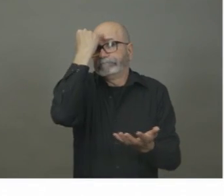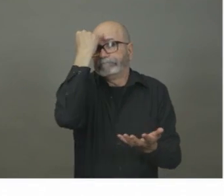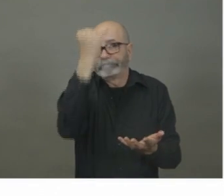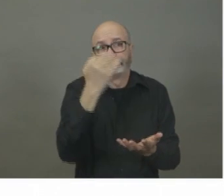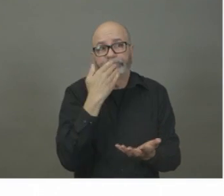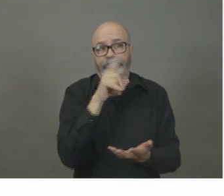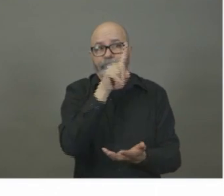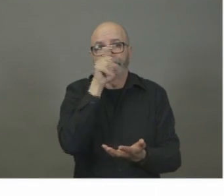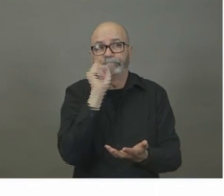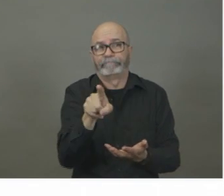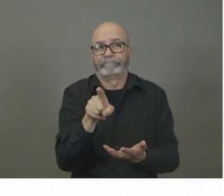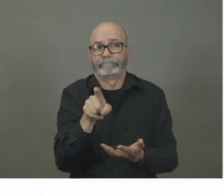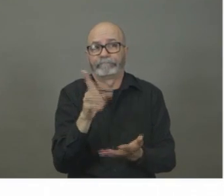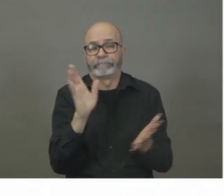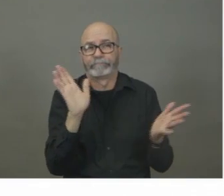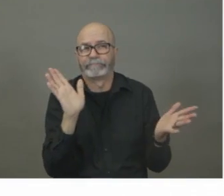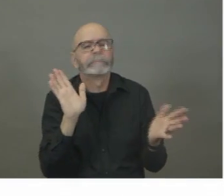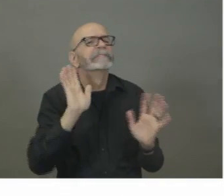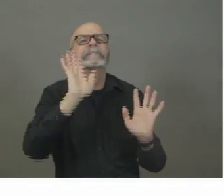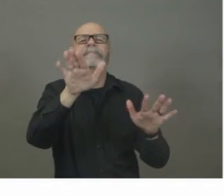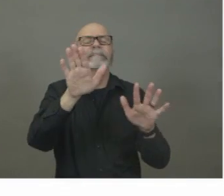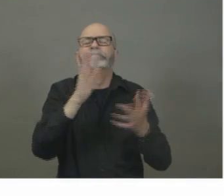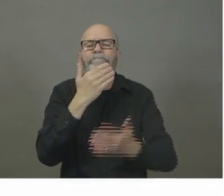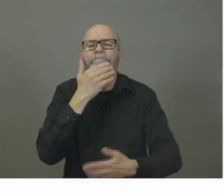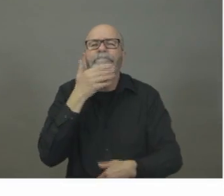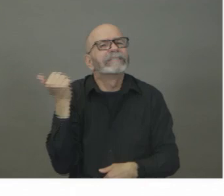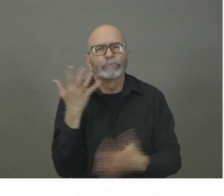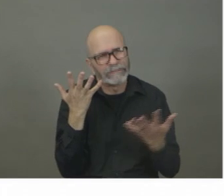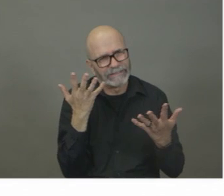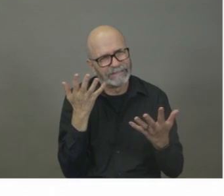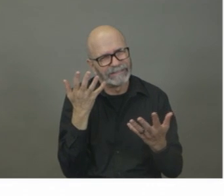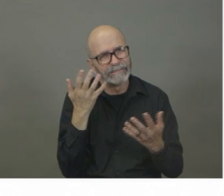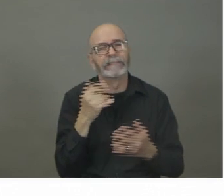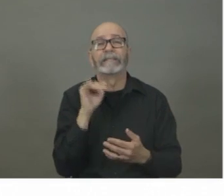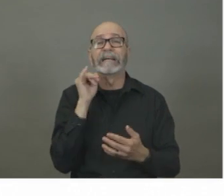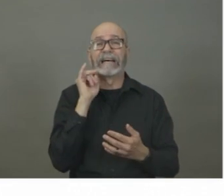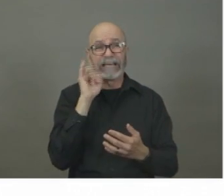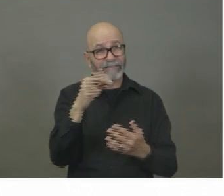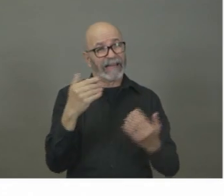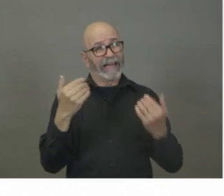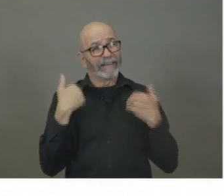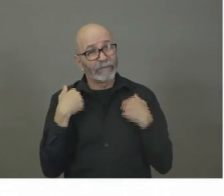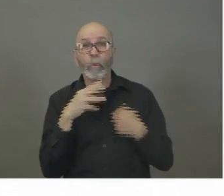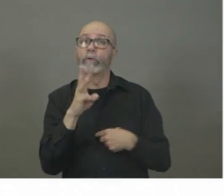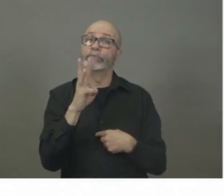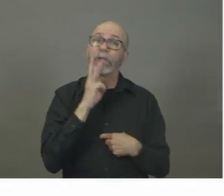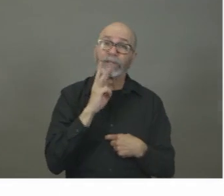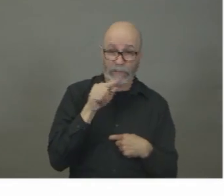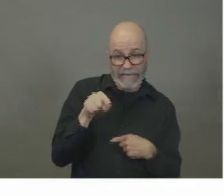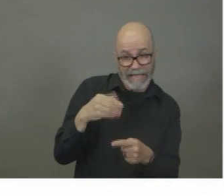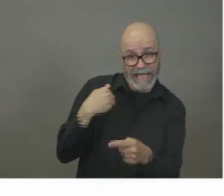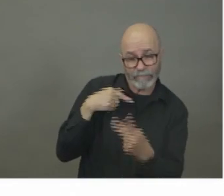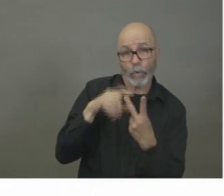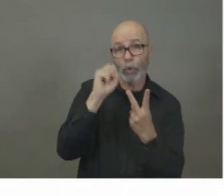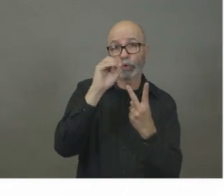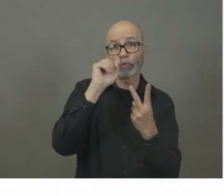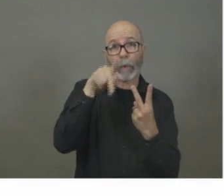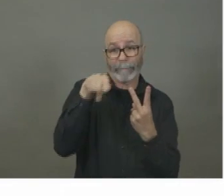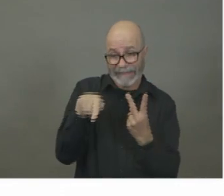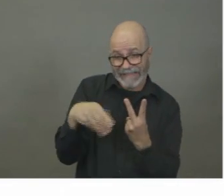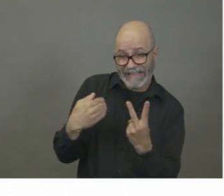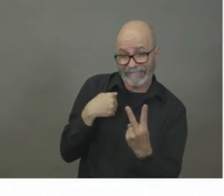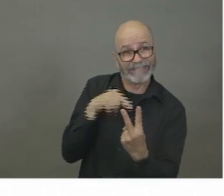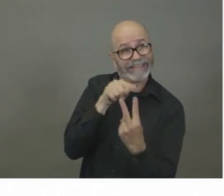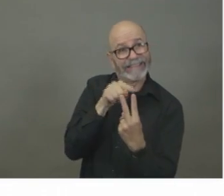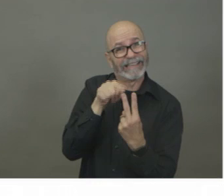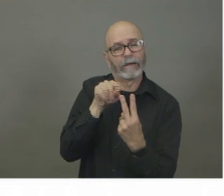the preferred approach, that if you have access to it, is, is water and soap. That is more effective at cleaning your hands